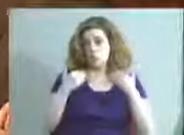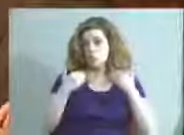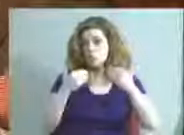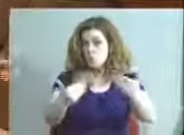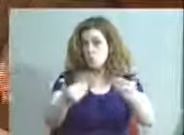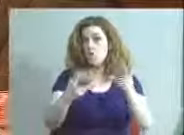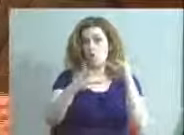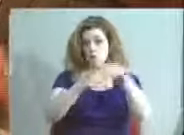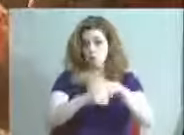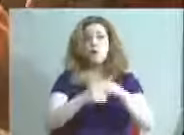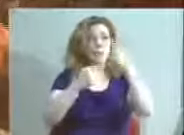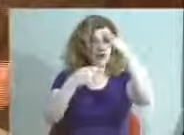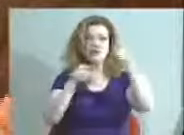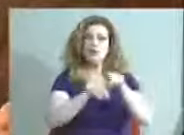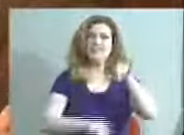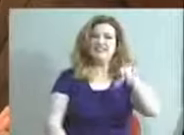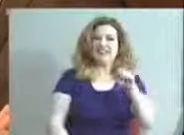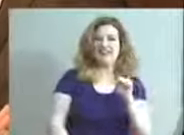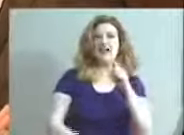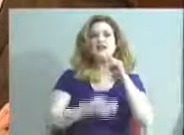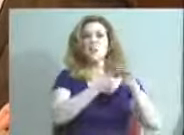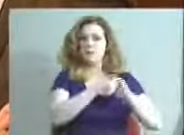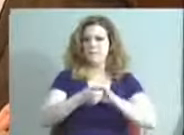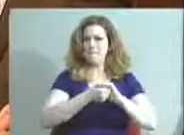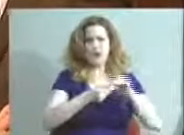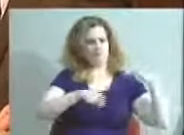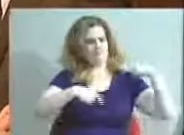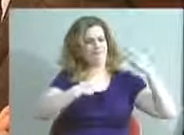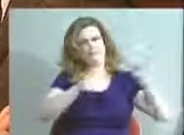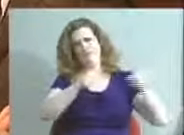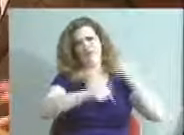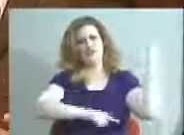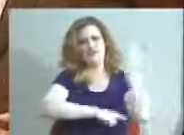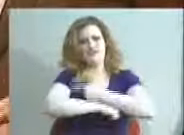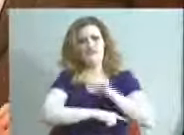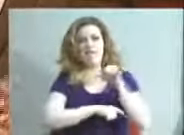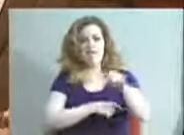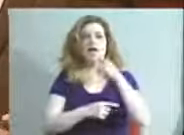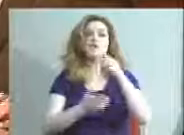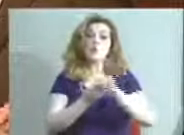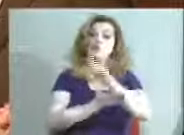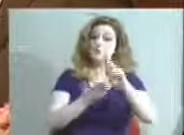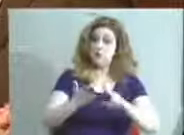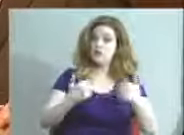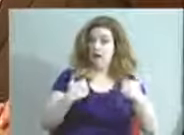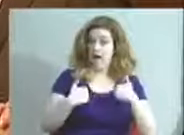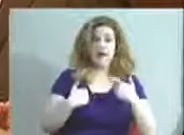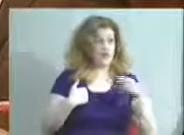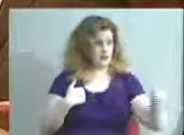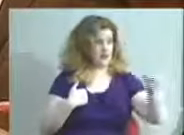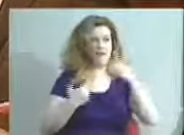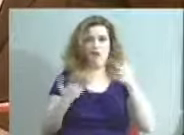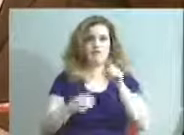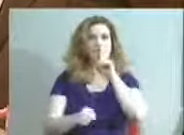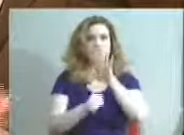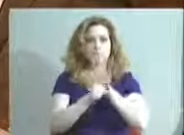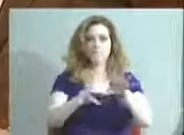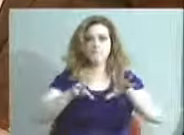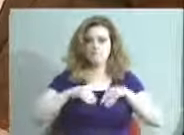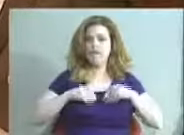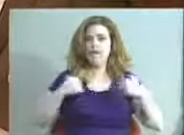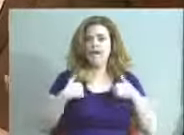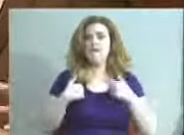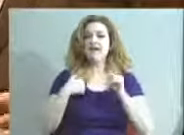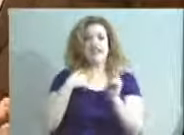Consortium. We agreed that we did. So we've been partners from day one on that. So we'll need some resources that you all have already committed to. The